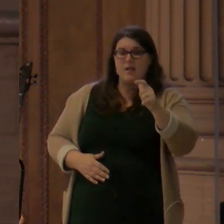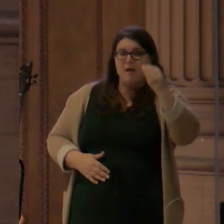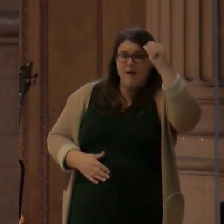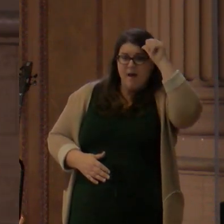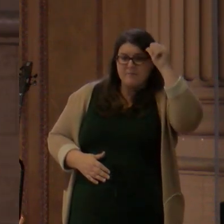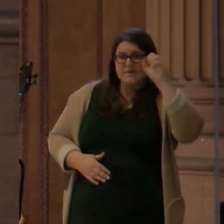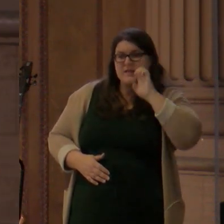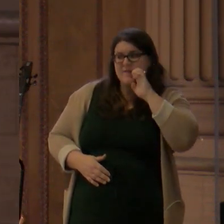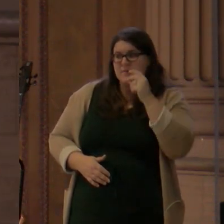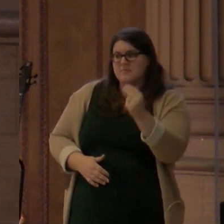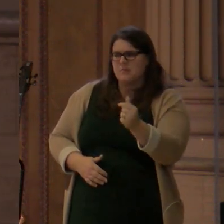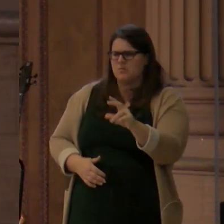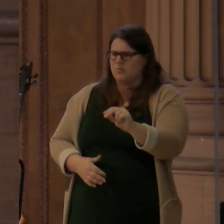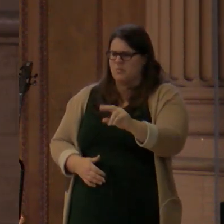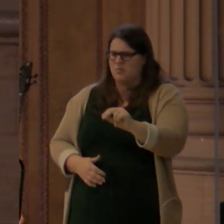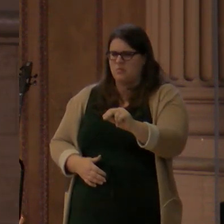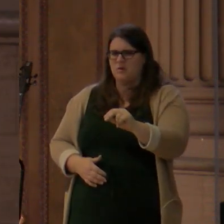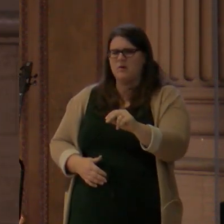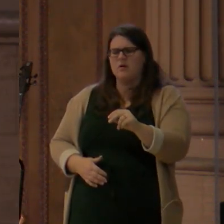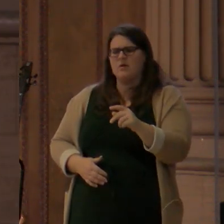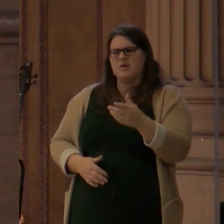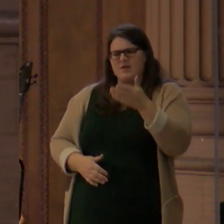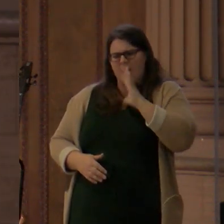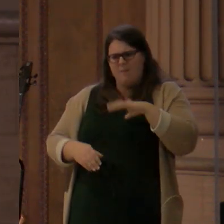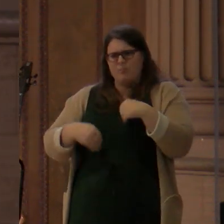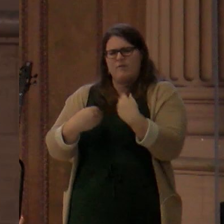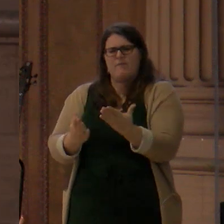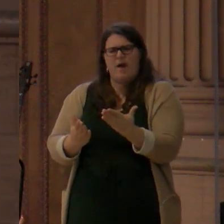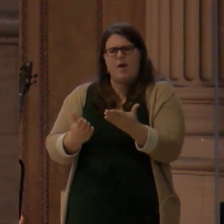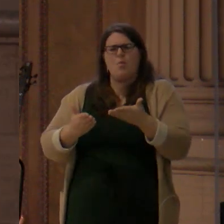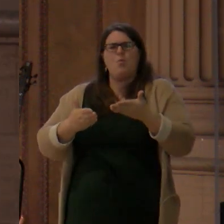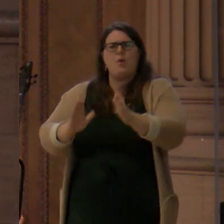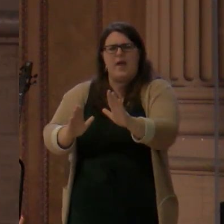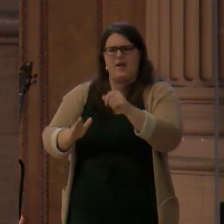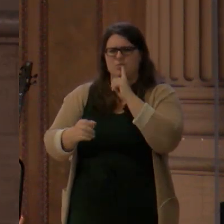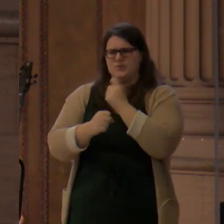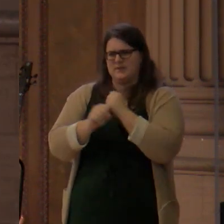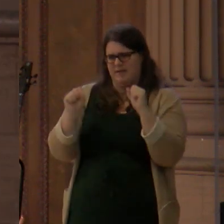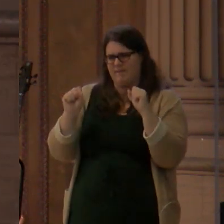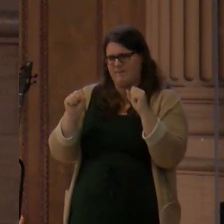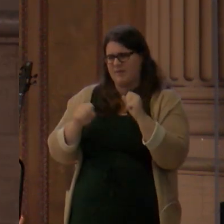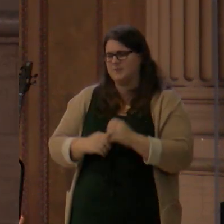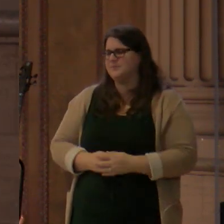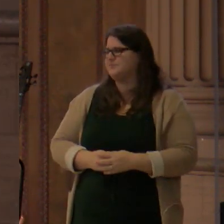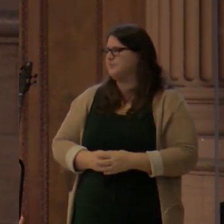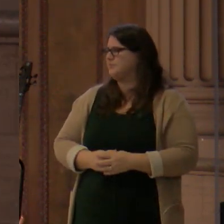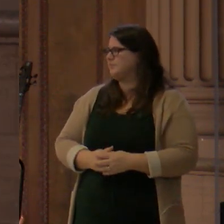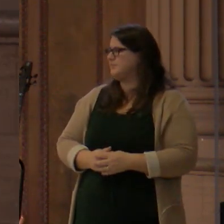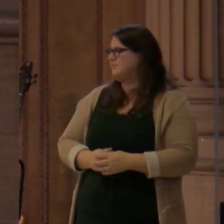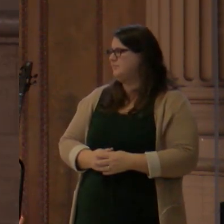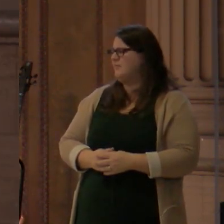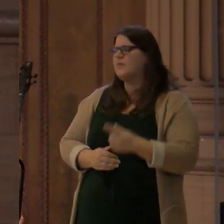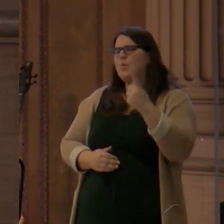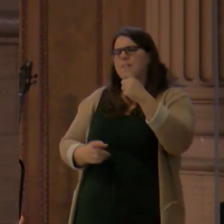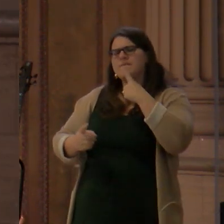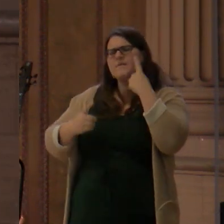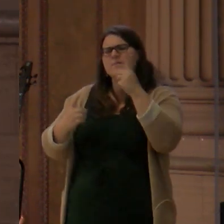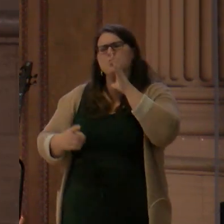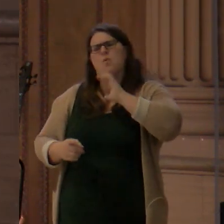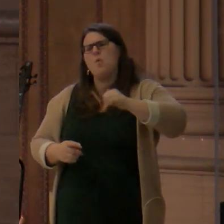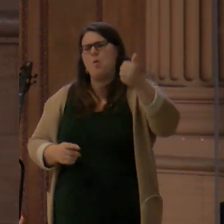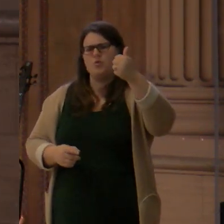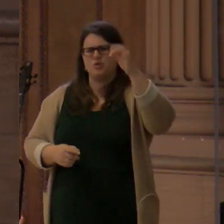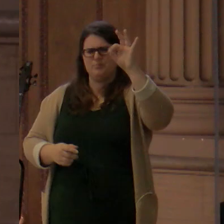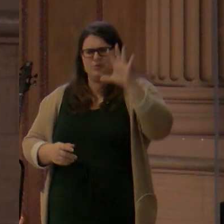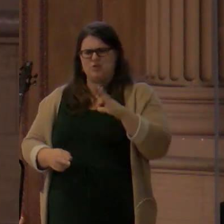Christmas. In fact, the 18th century preacher, George Whitefield, he once preached a sermon on this verse. And he opened up